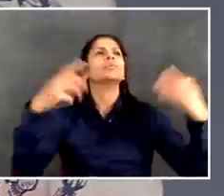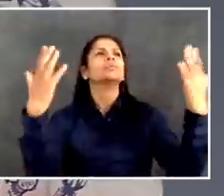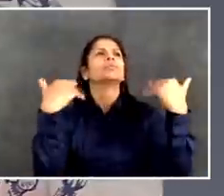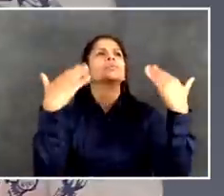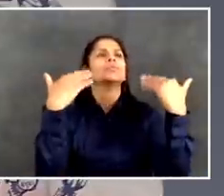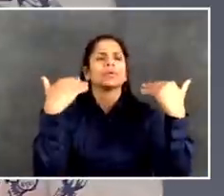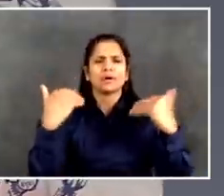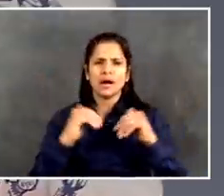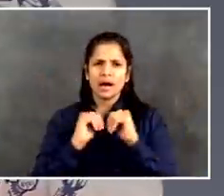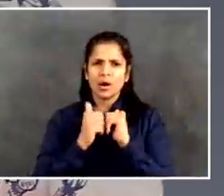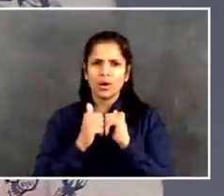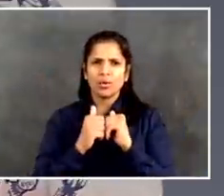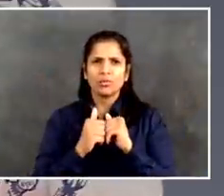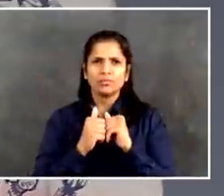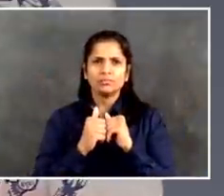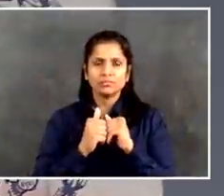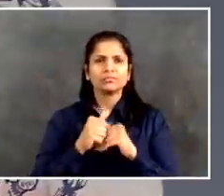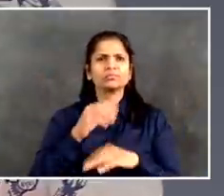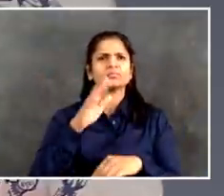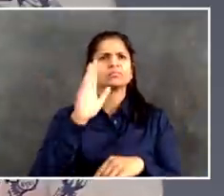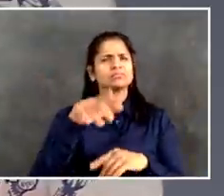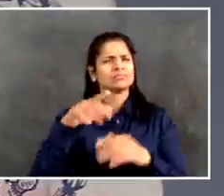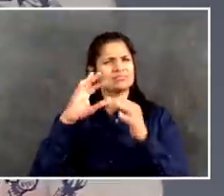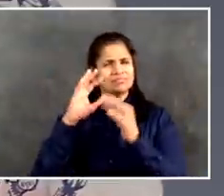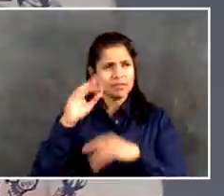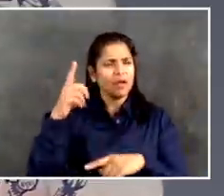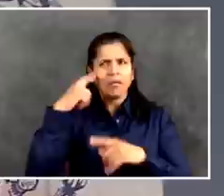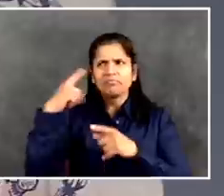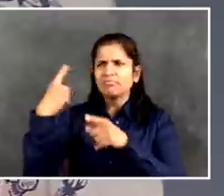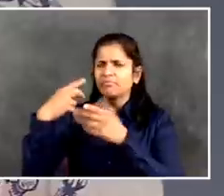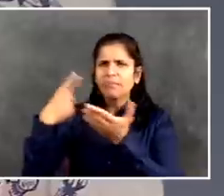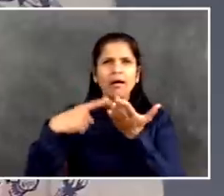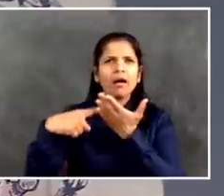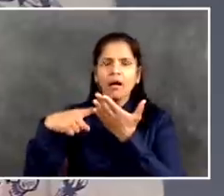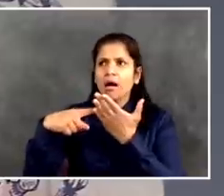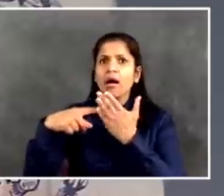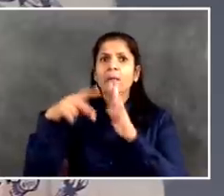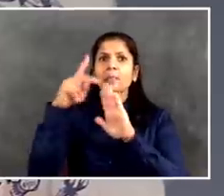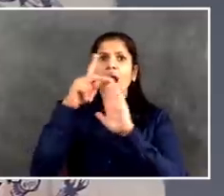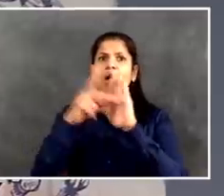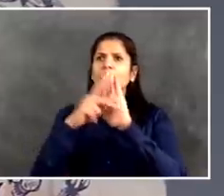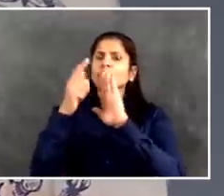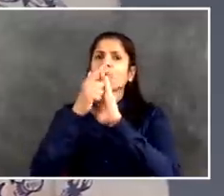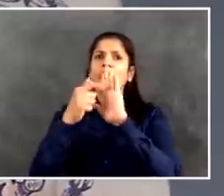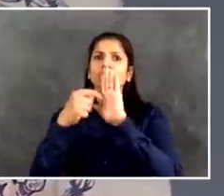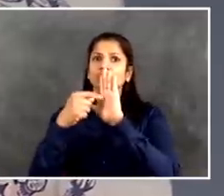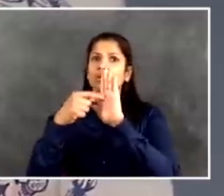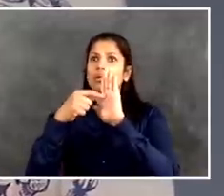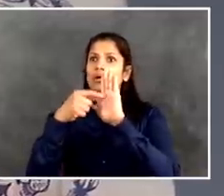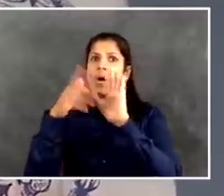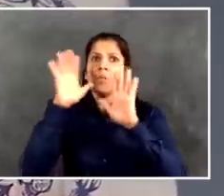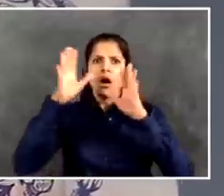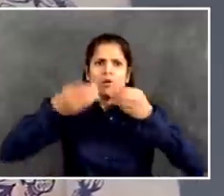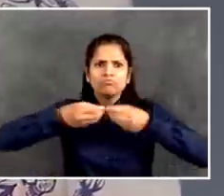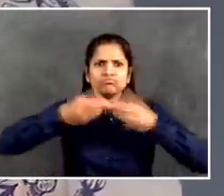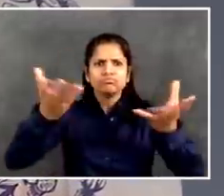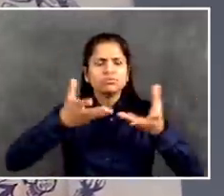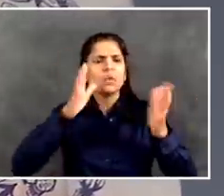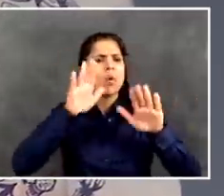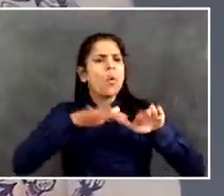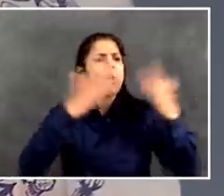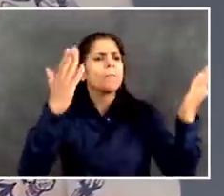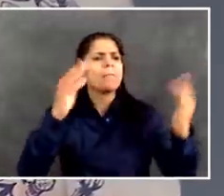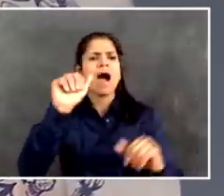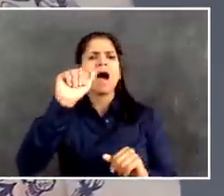policies? Well, first of all, Bridget, I think I was asked this yesterday. We're going to have a summer plan for sure that will include